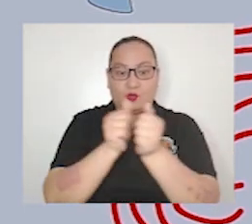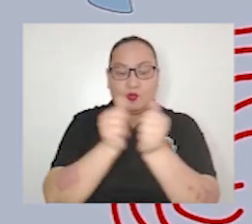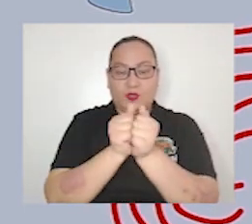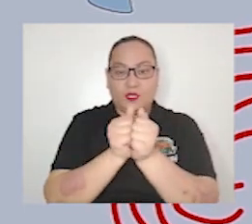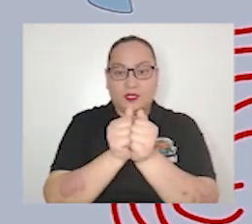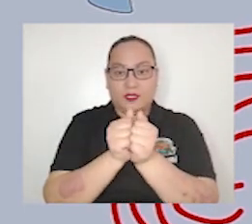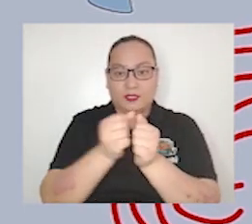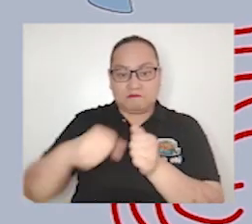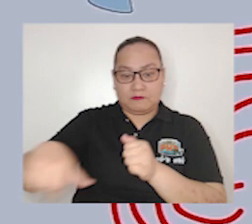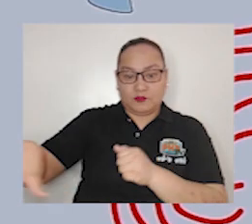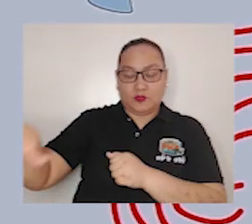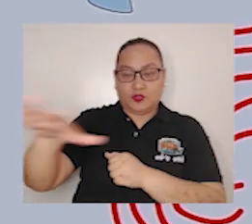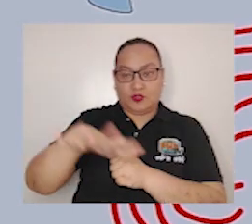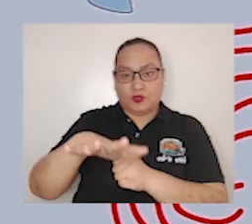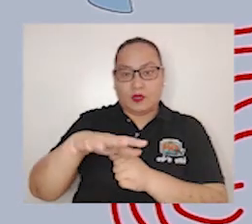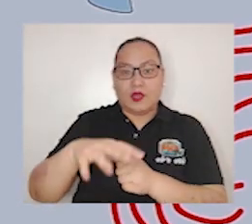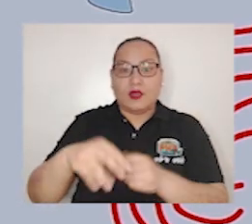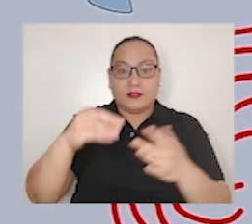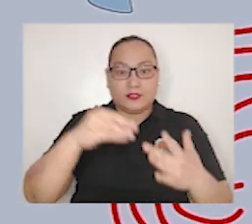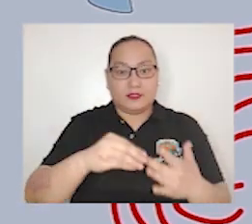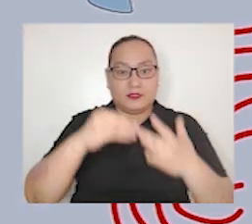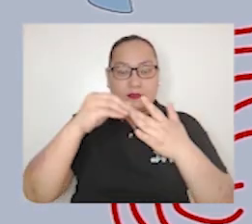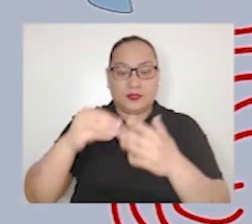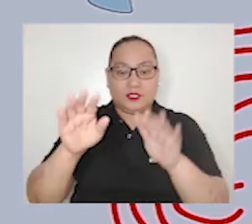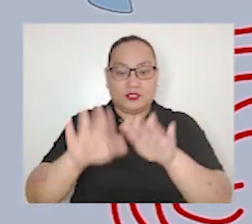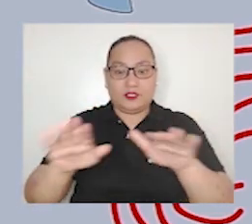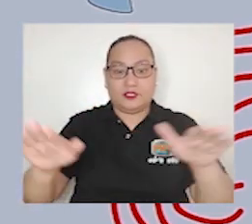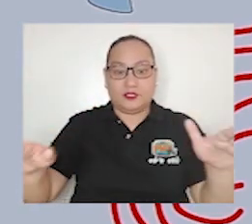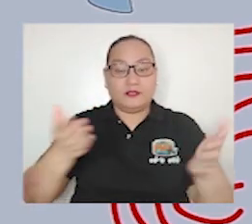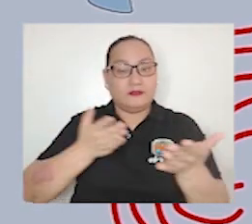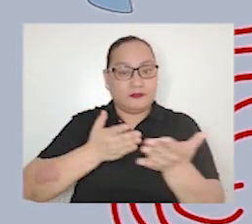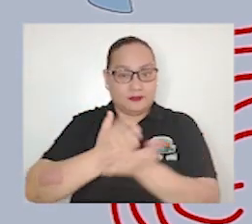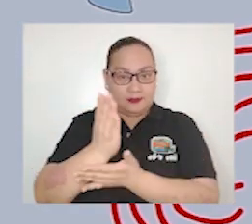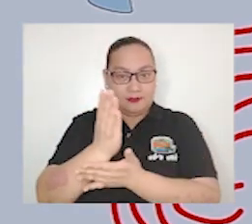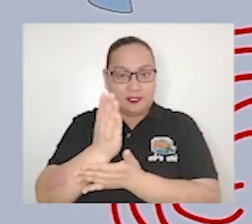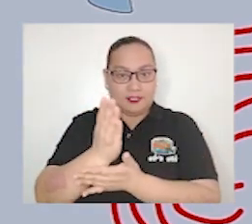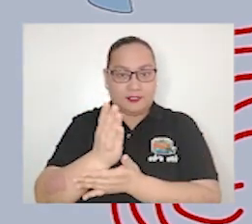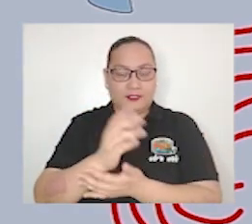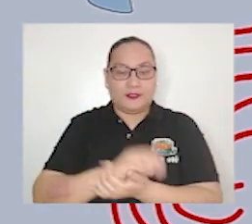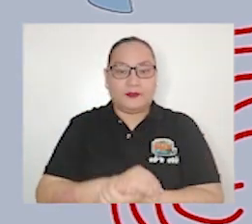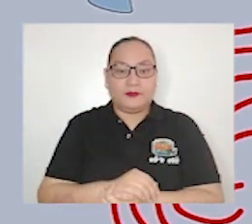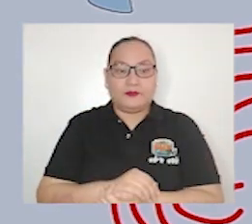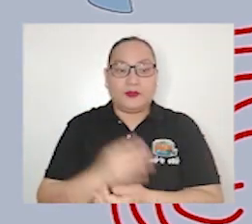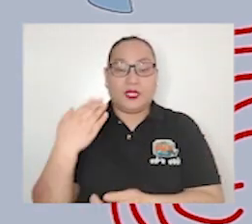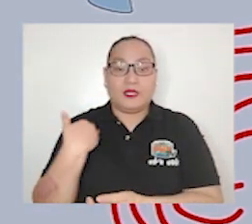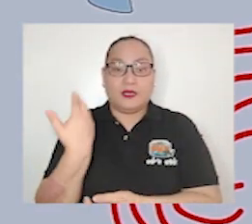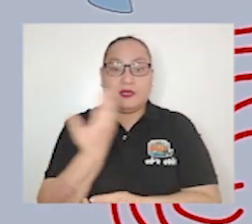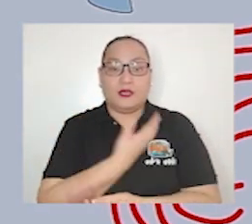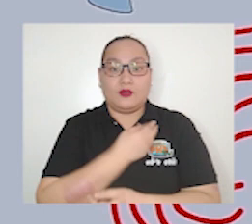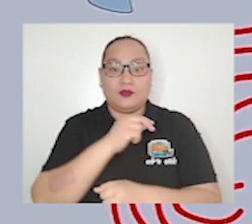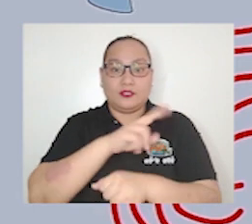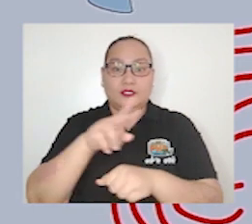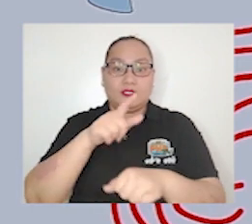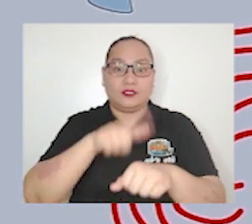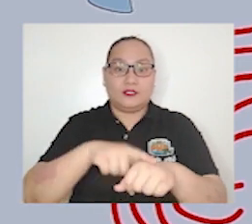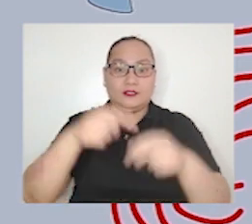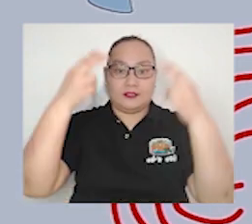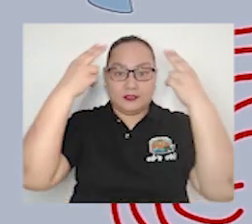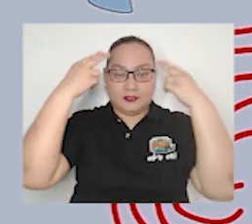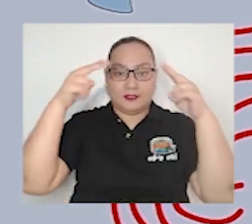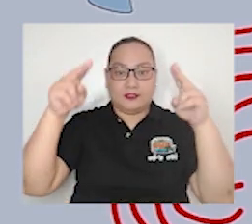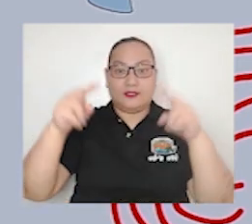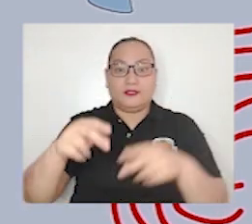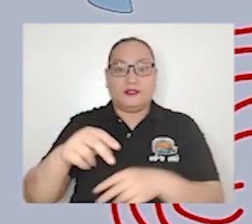the scope of the special children's rights framework Our national hero Dr. Jose